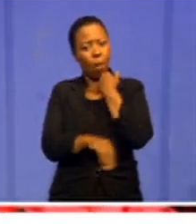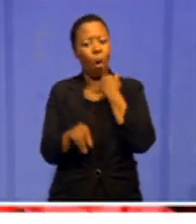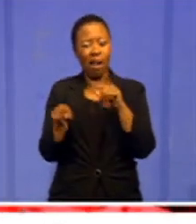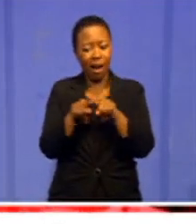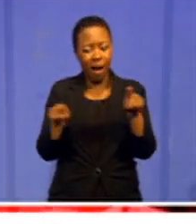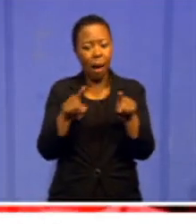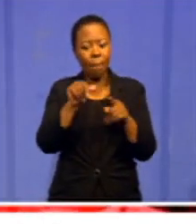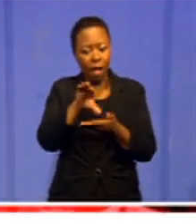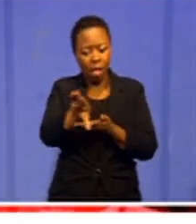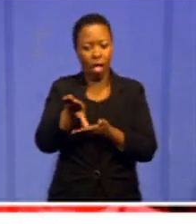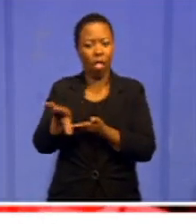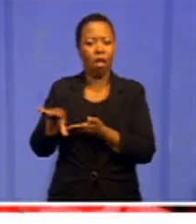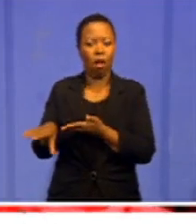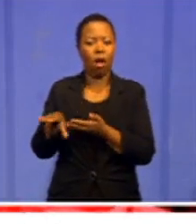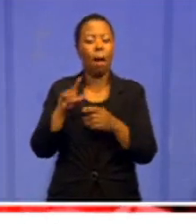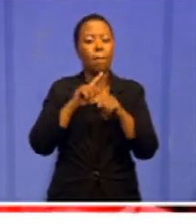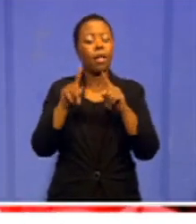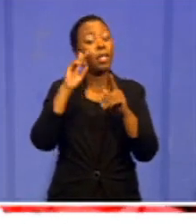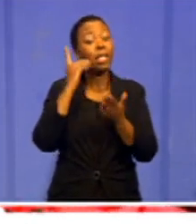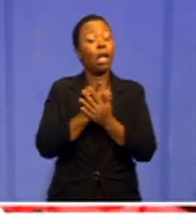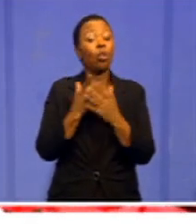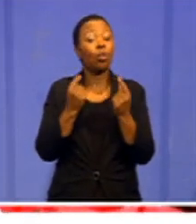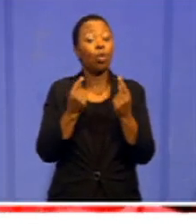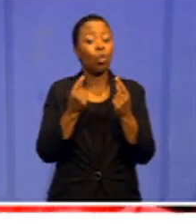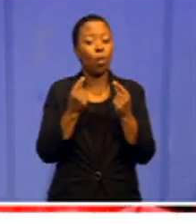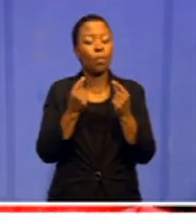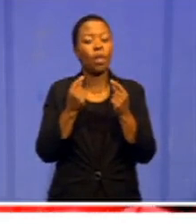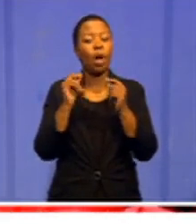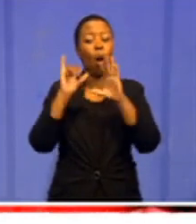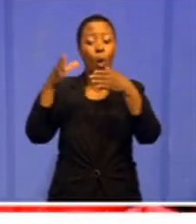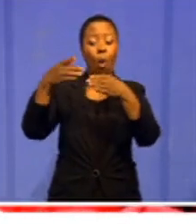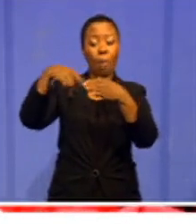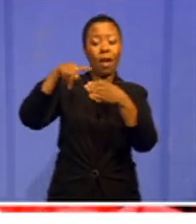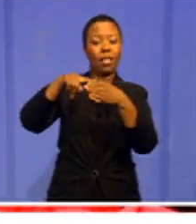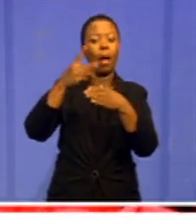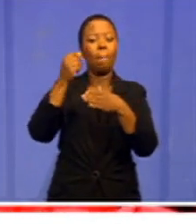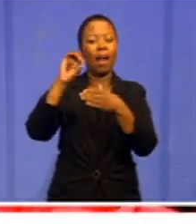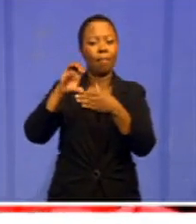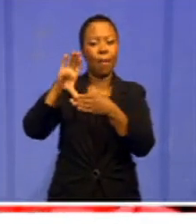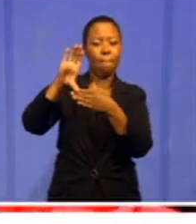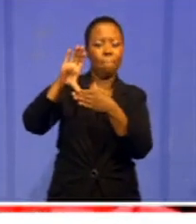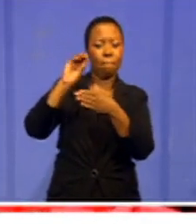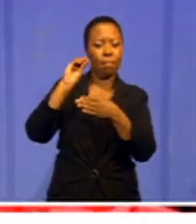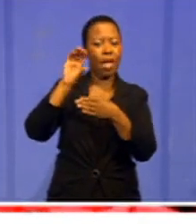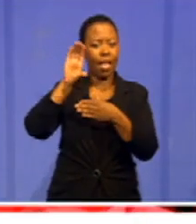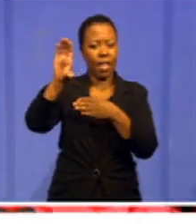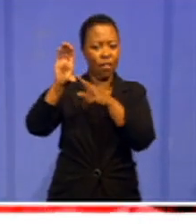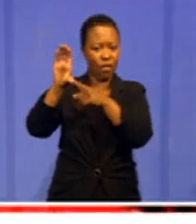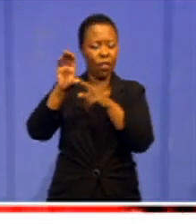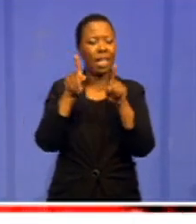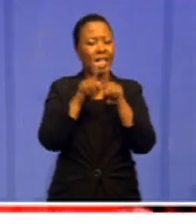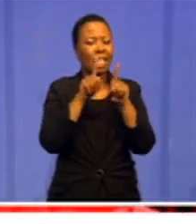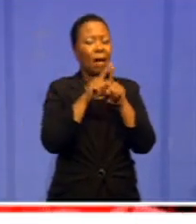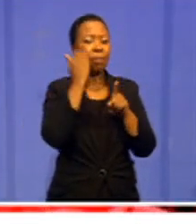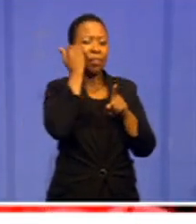poor, but they decided to give corporate more money. And the judiciary as well is problematic